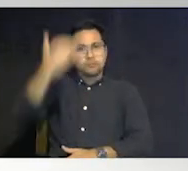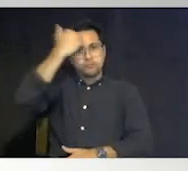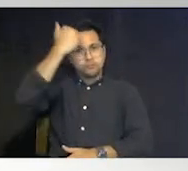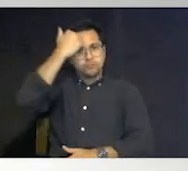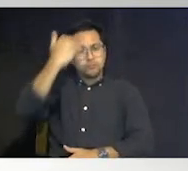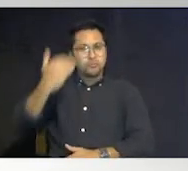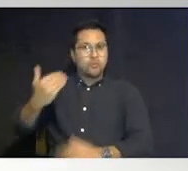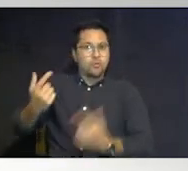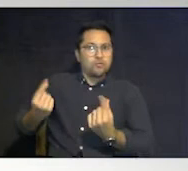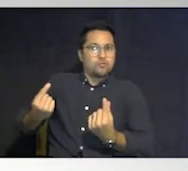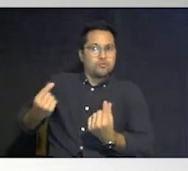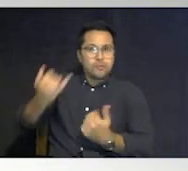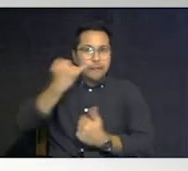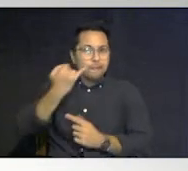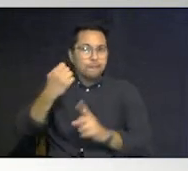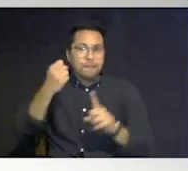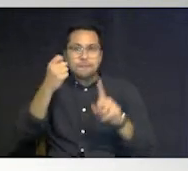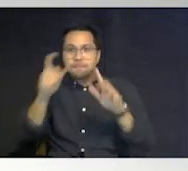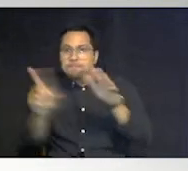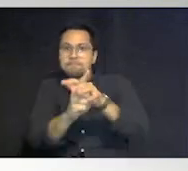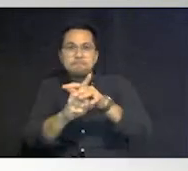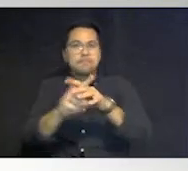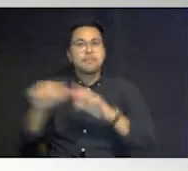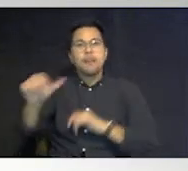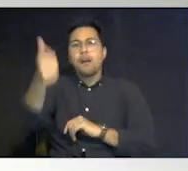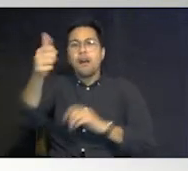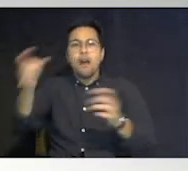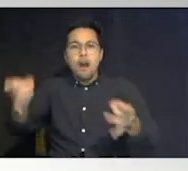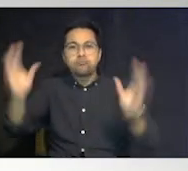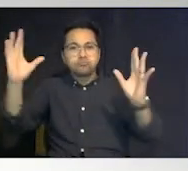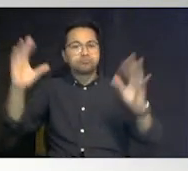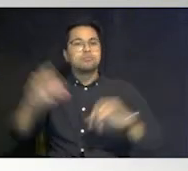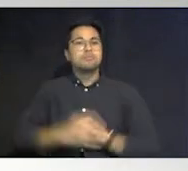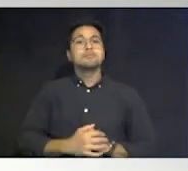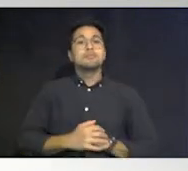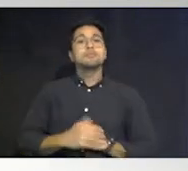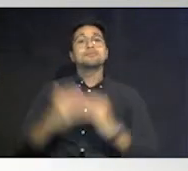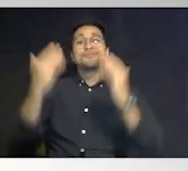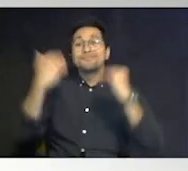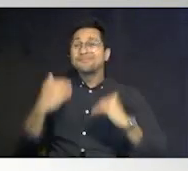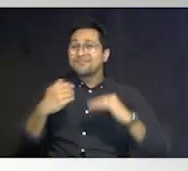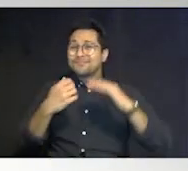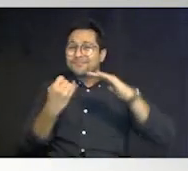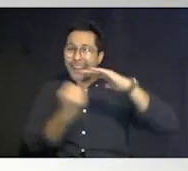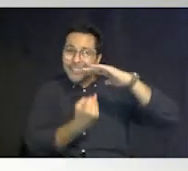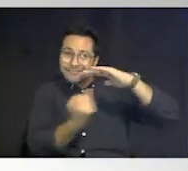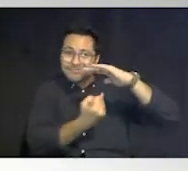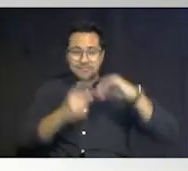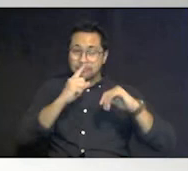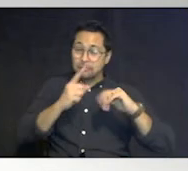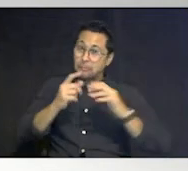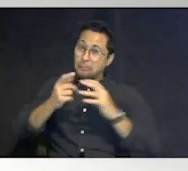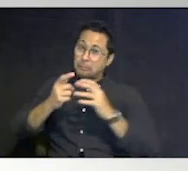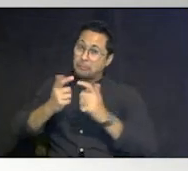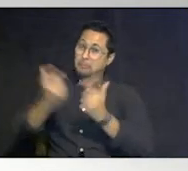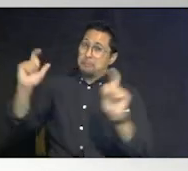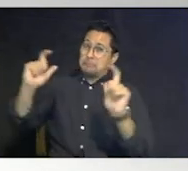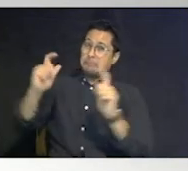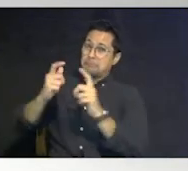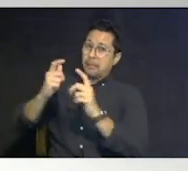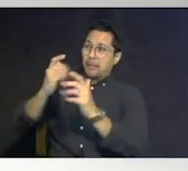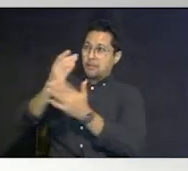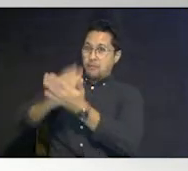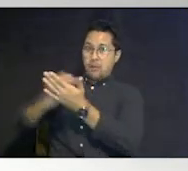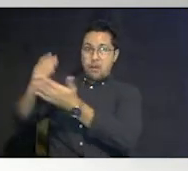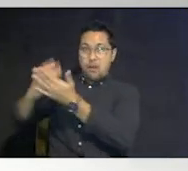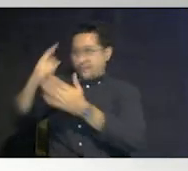obstacles again we'll have better planning in place isolation was was a huge factor for all of us in this